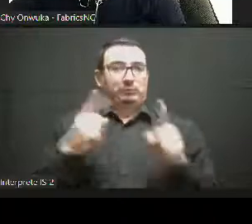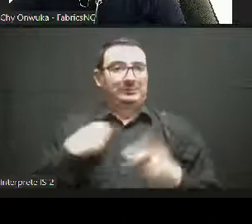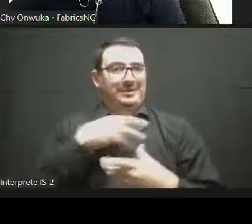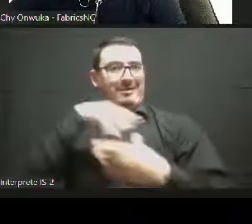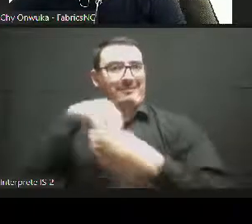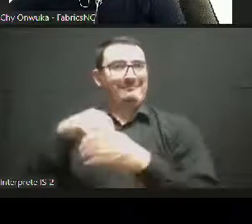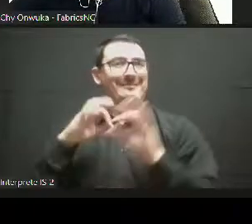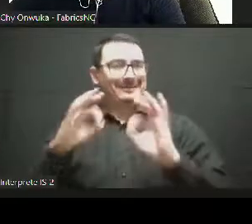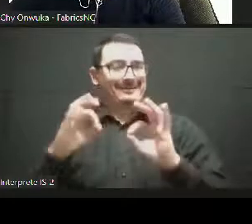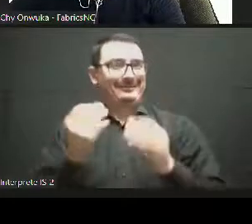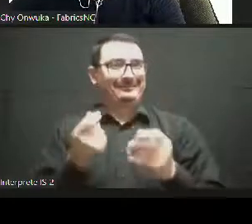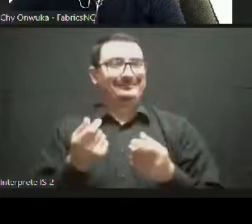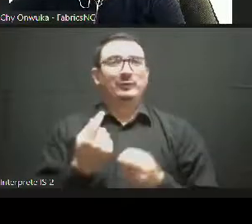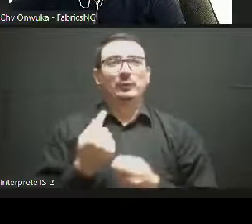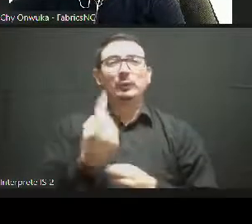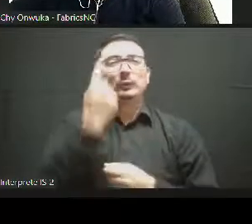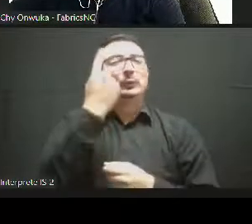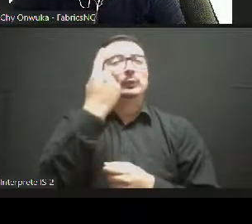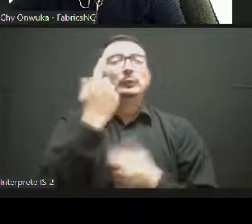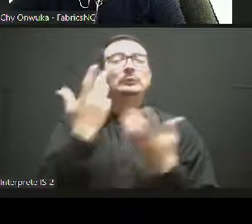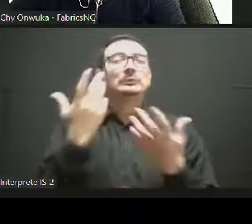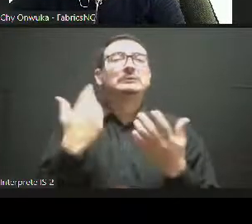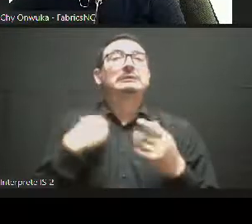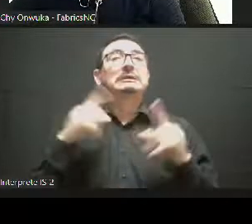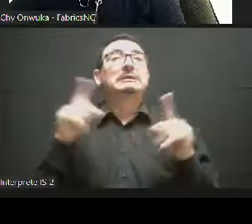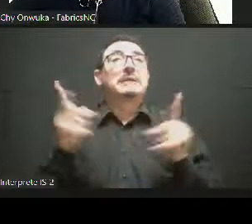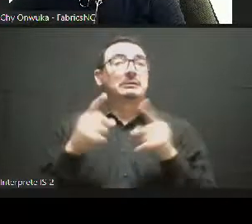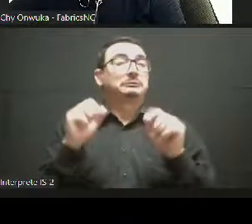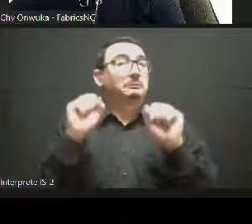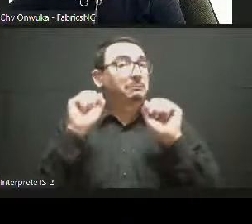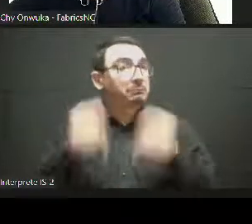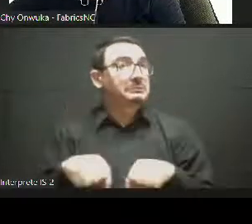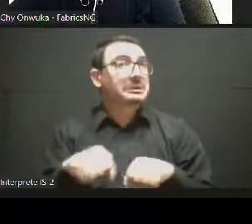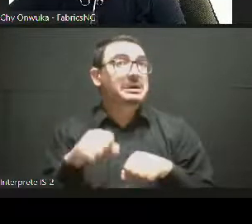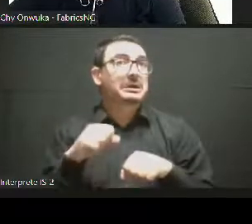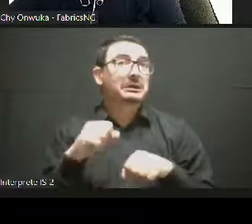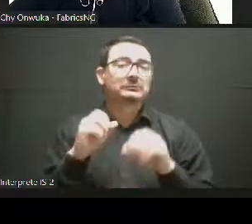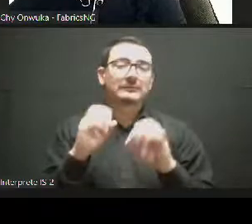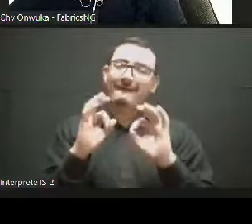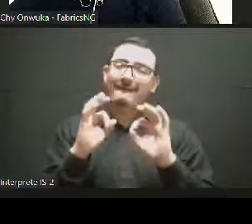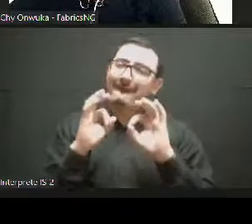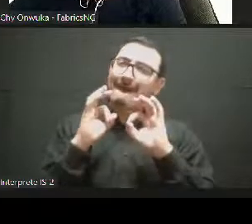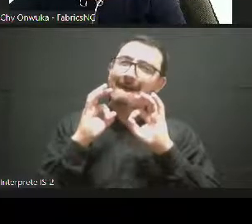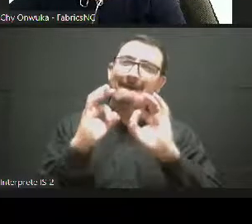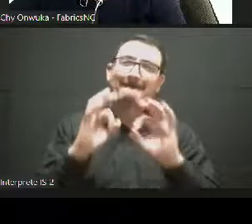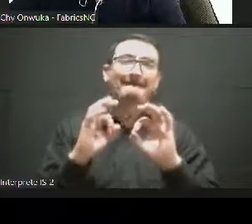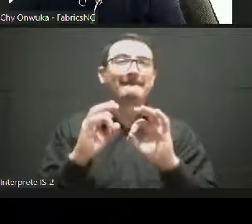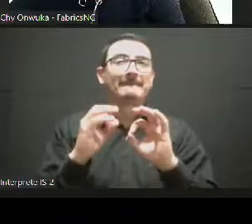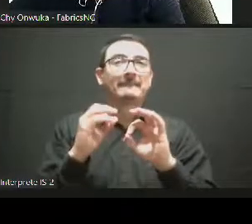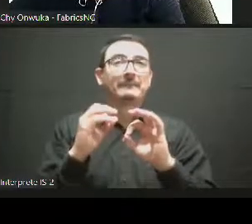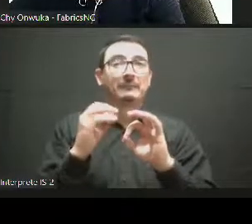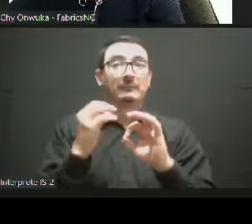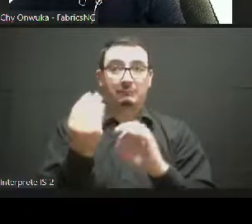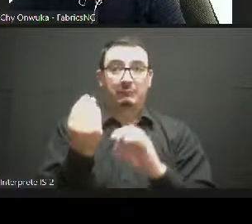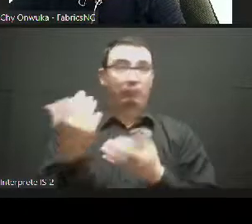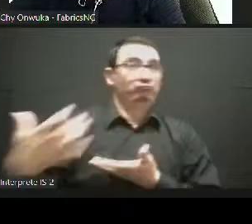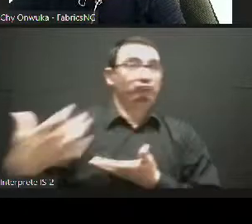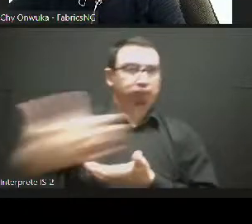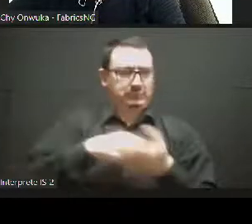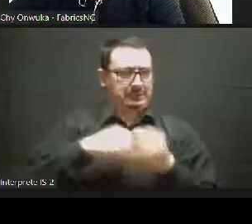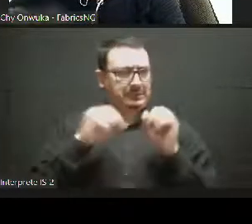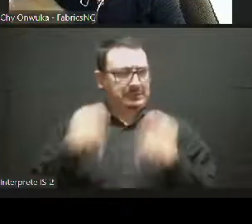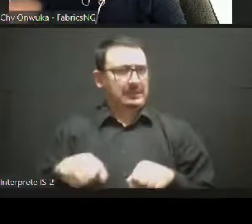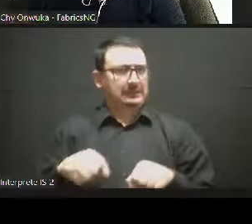uh, it creates mailbox money, money that just arrives in the mail. Um, but, uh, Chi, um,